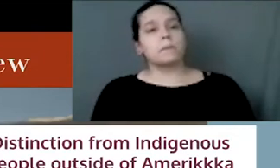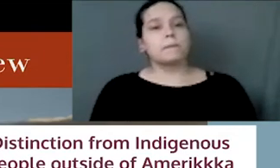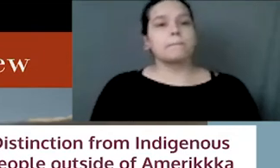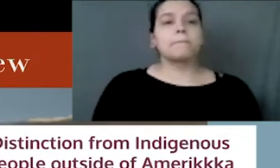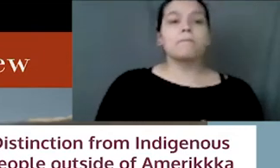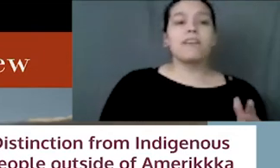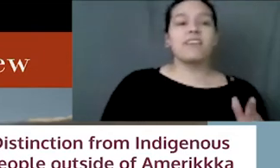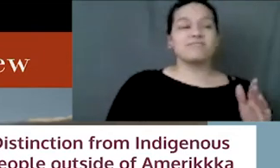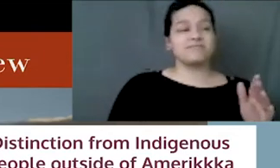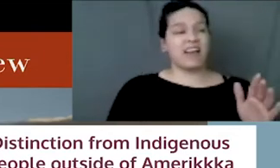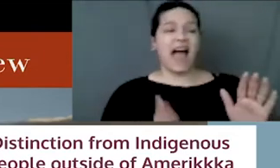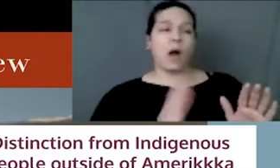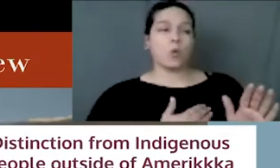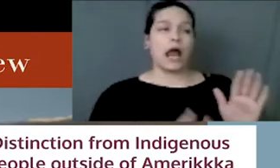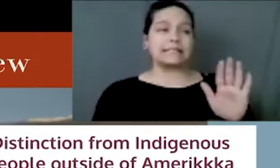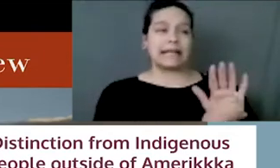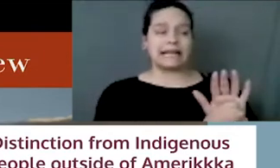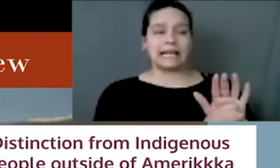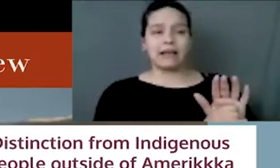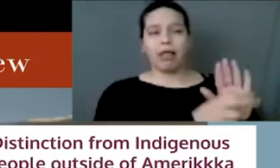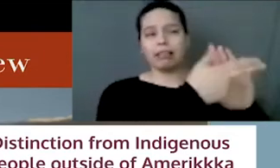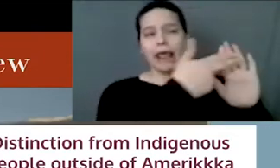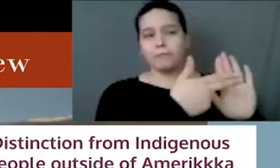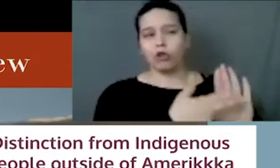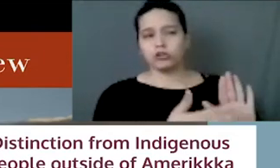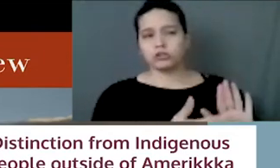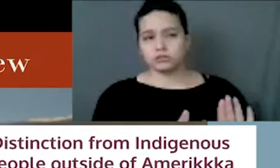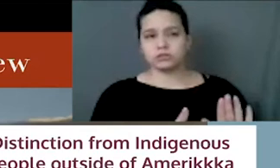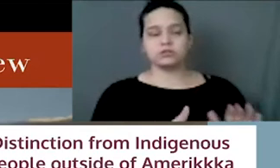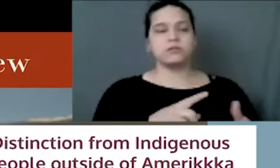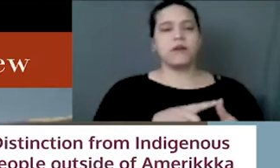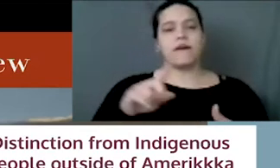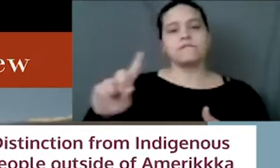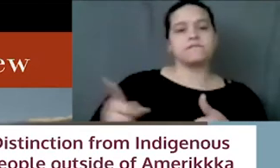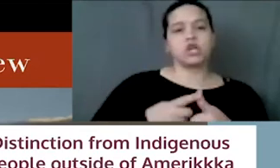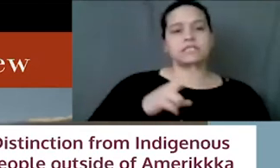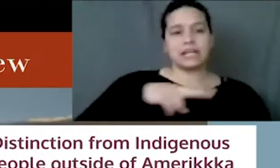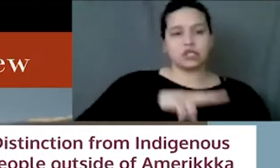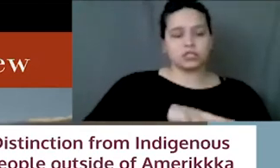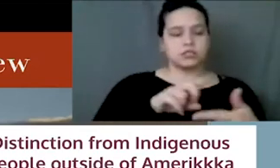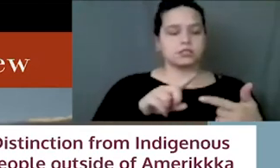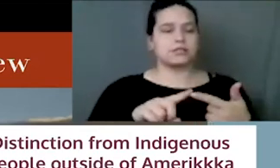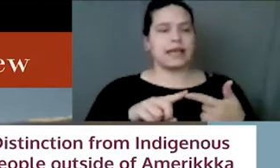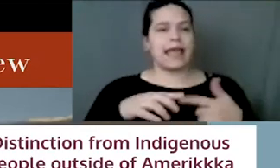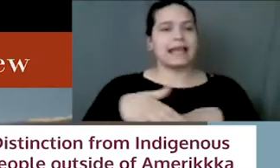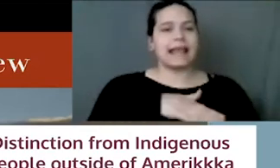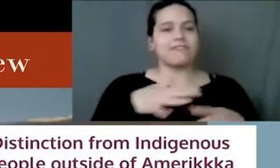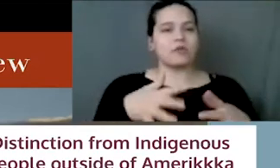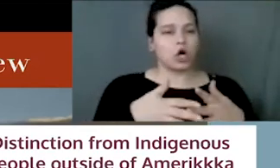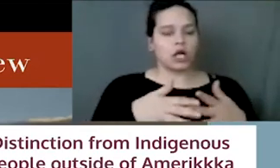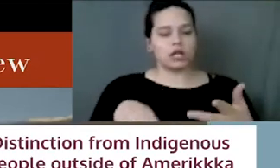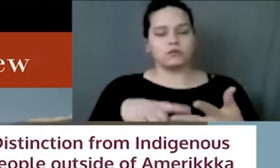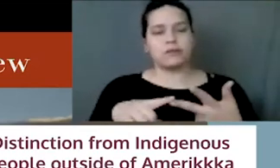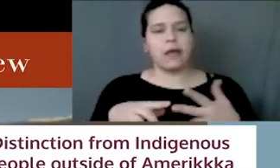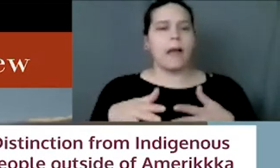that exist for us are First Nations, Native American, American Indian,